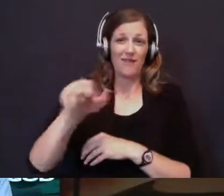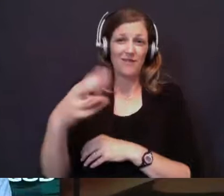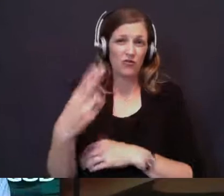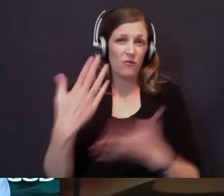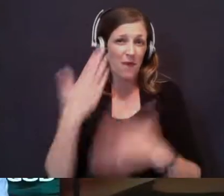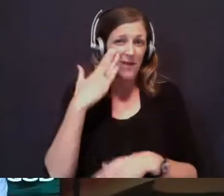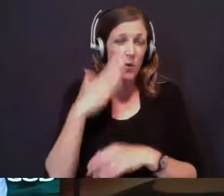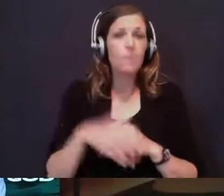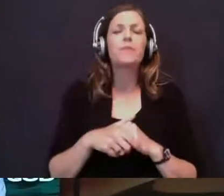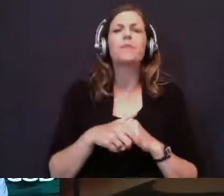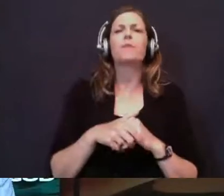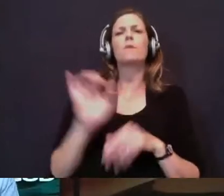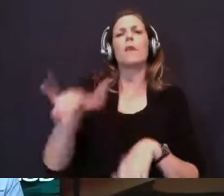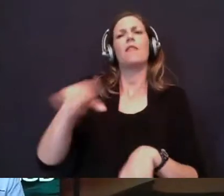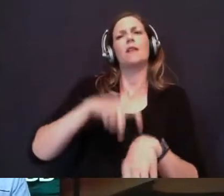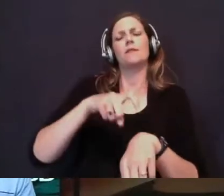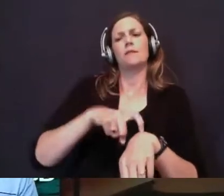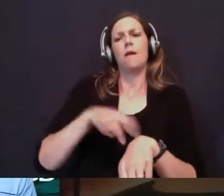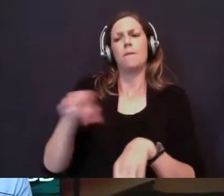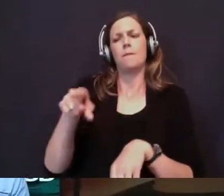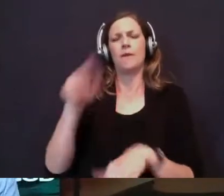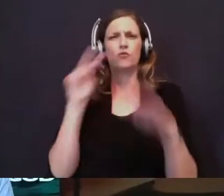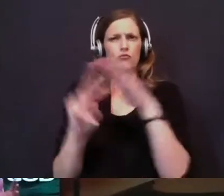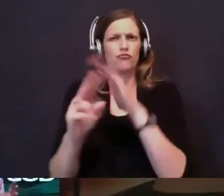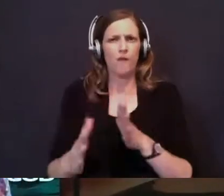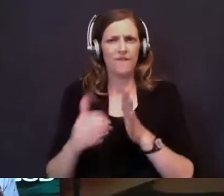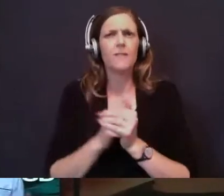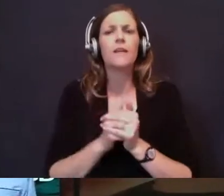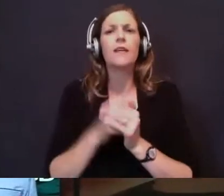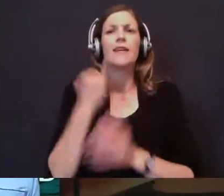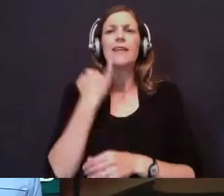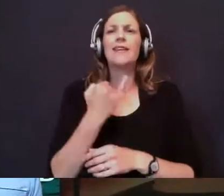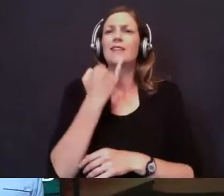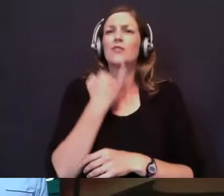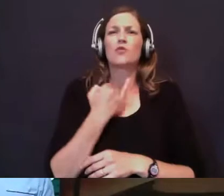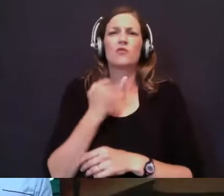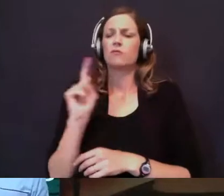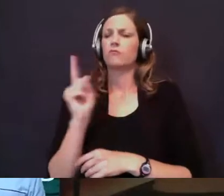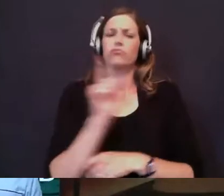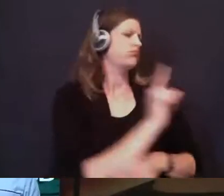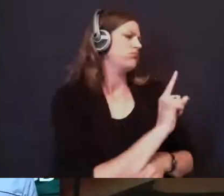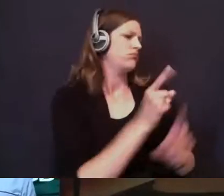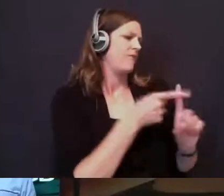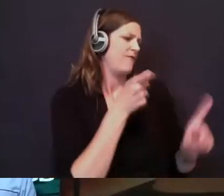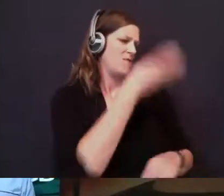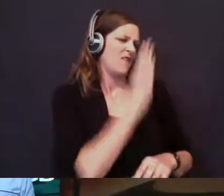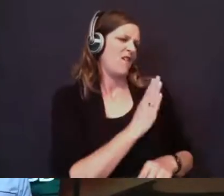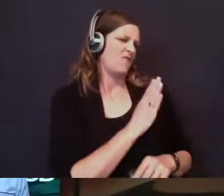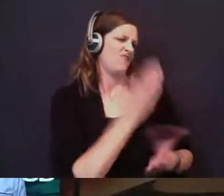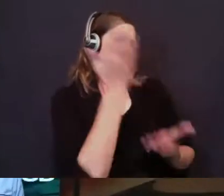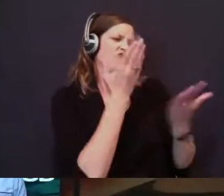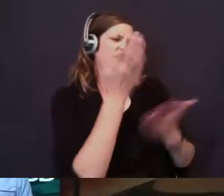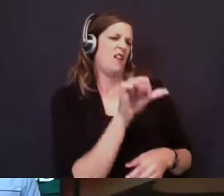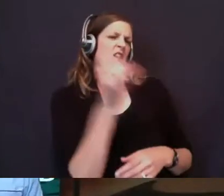Elijah, at the time that Elijah was the prophet over Israel, Israel had turned their hearts from God. They were serving another pagan